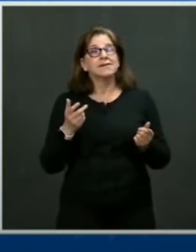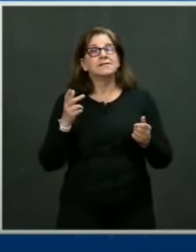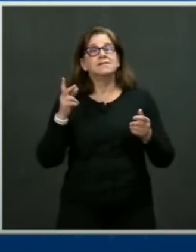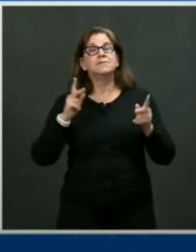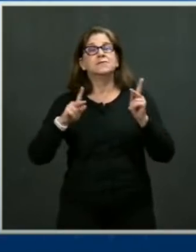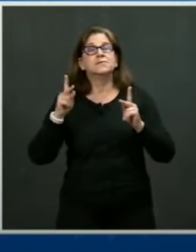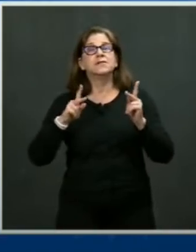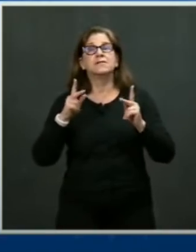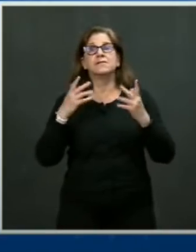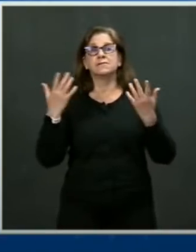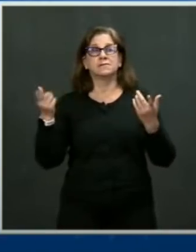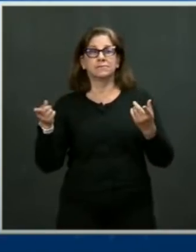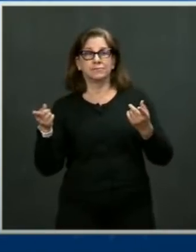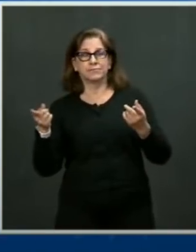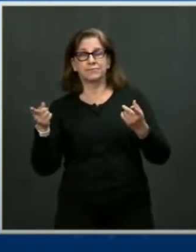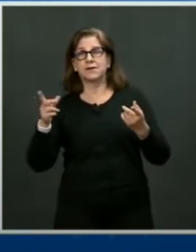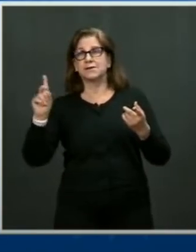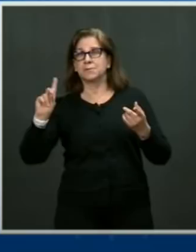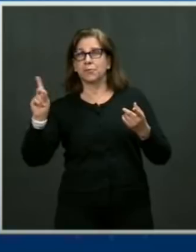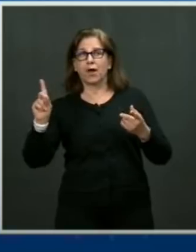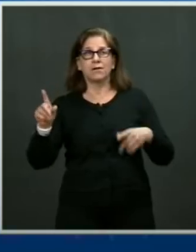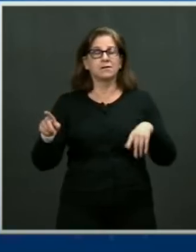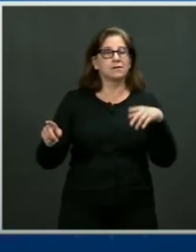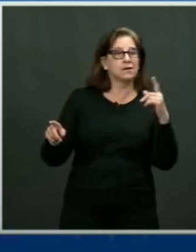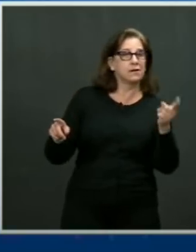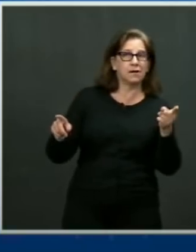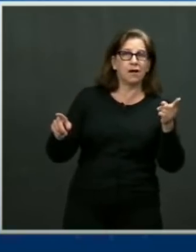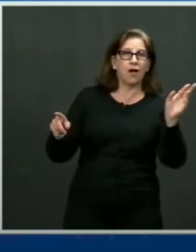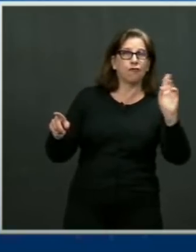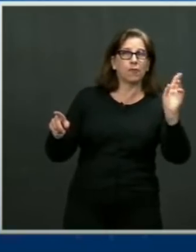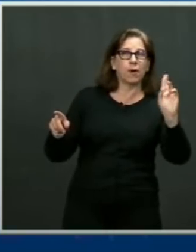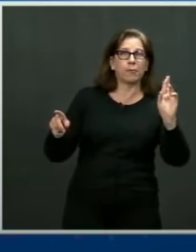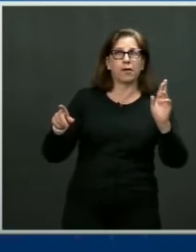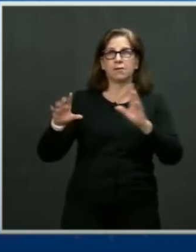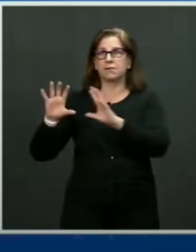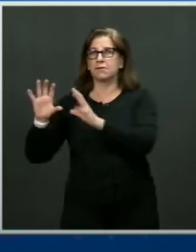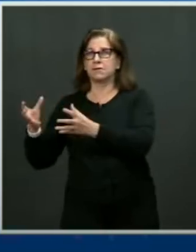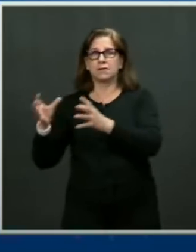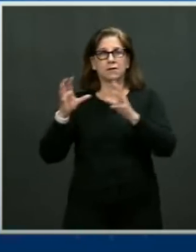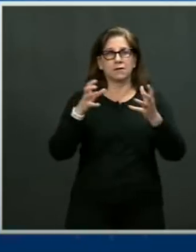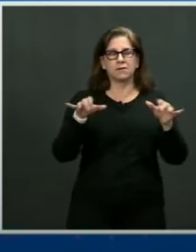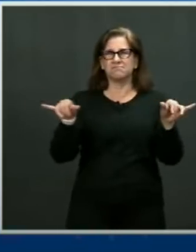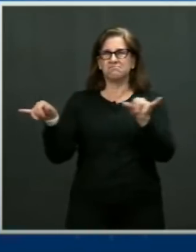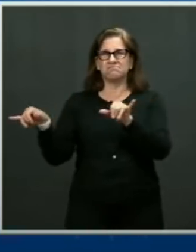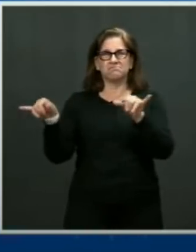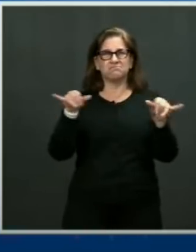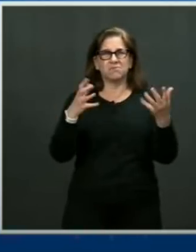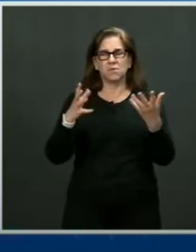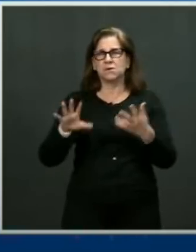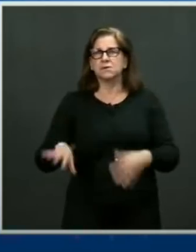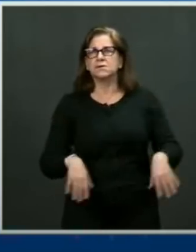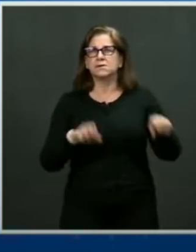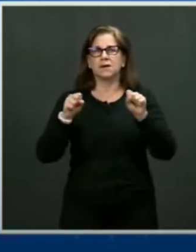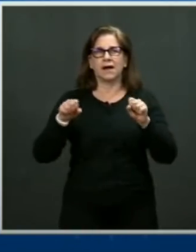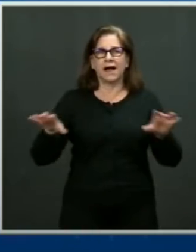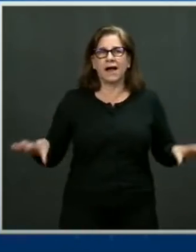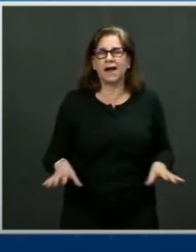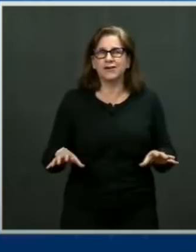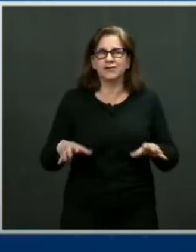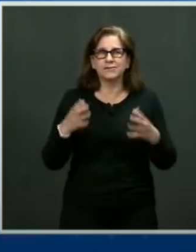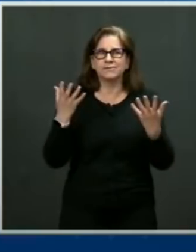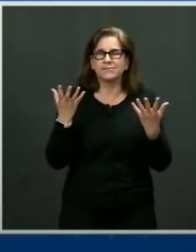of the aisle want action. Real people on both sides of the aisle want action.